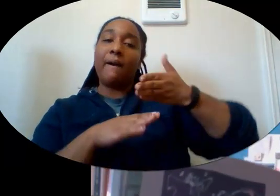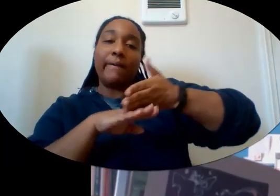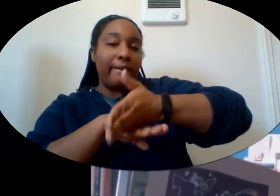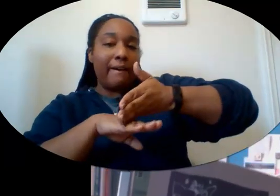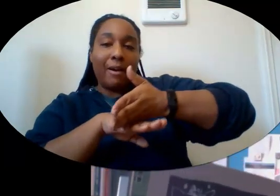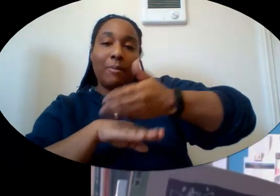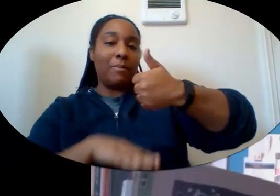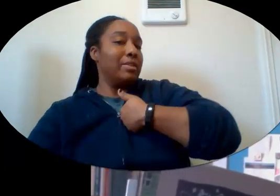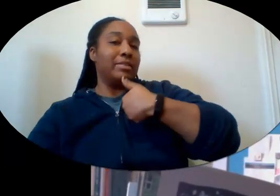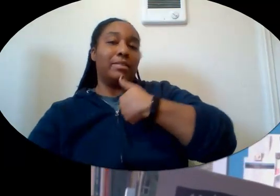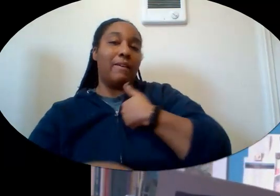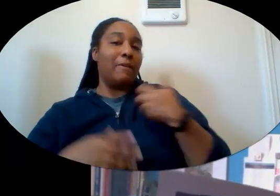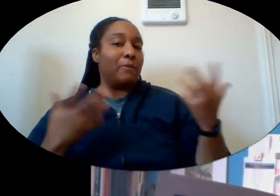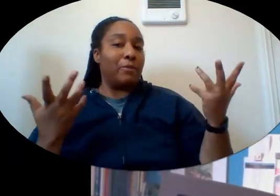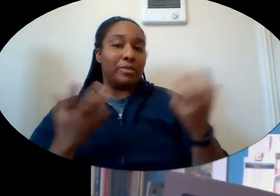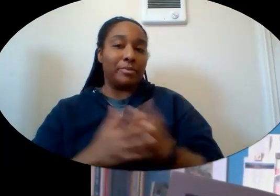myself.